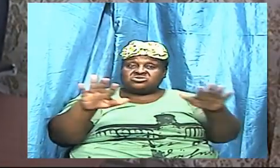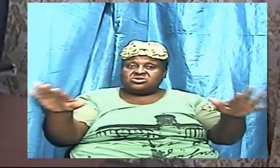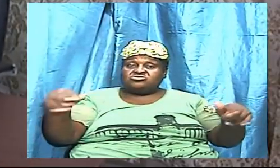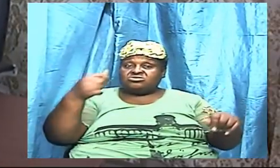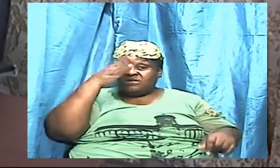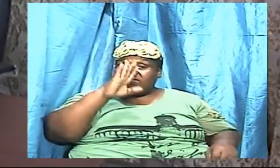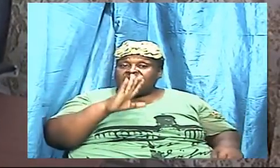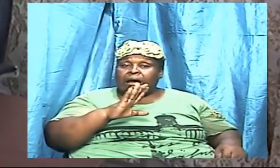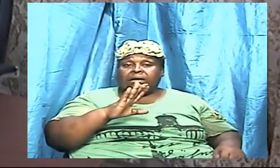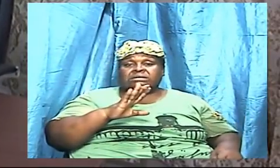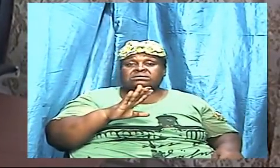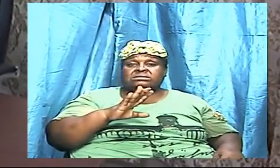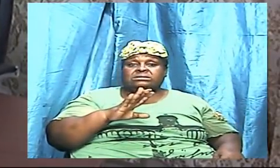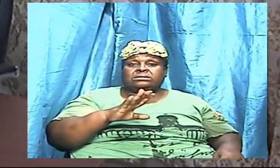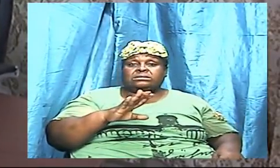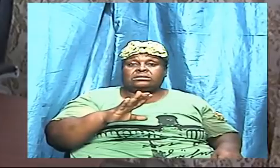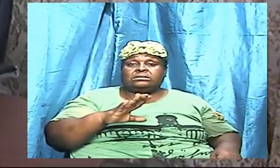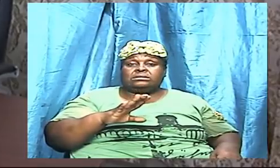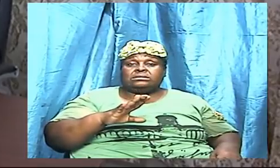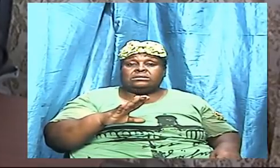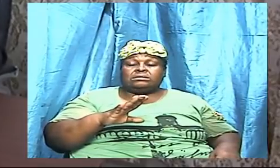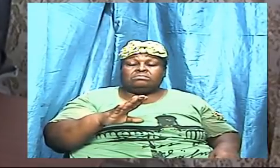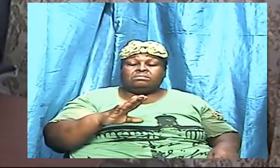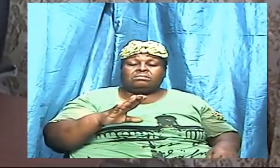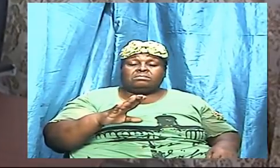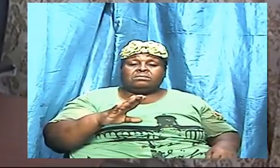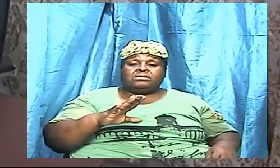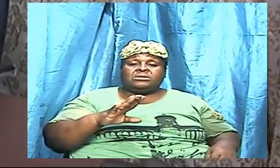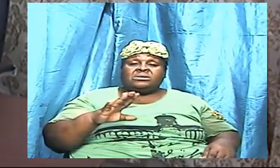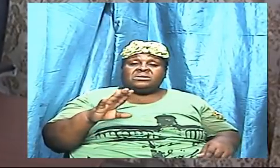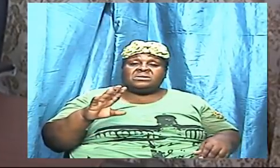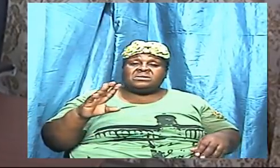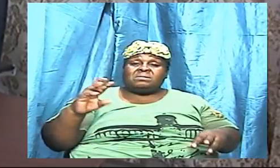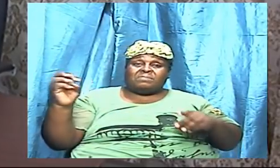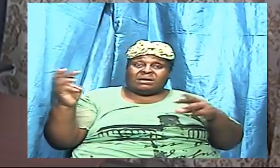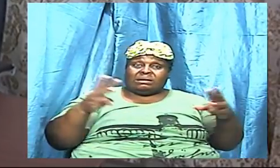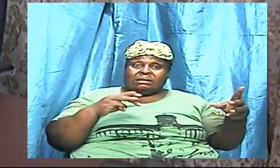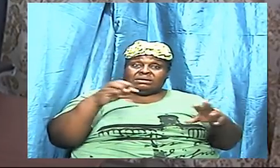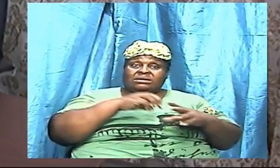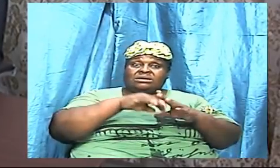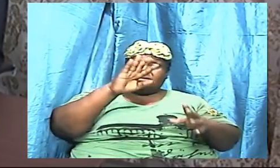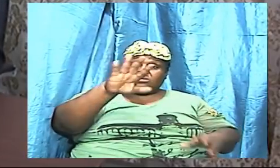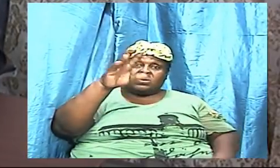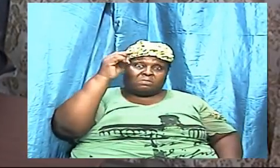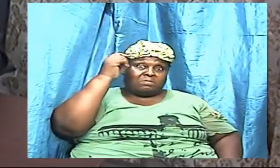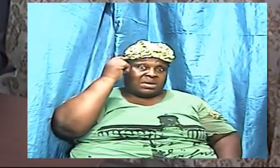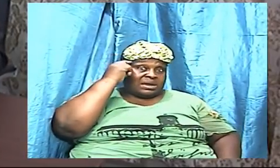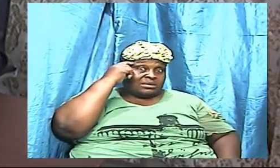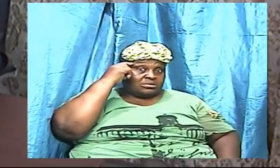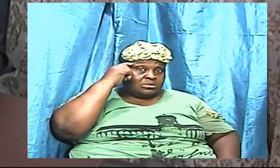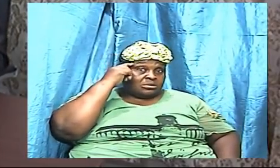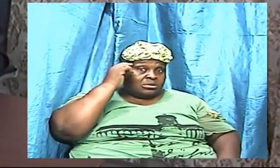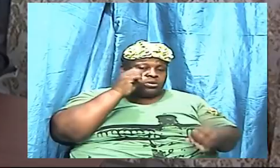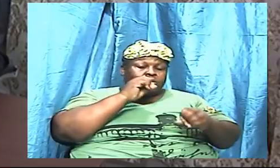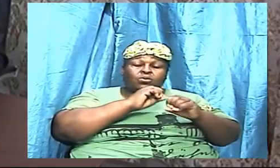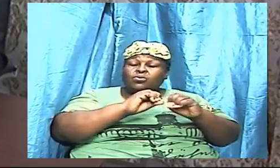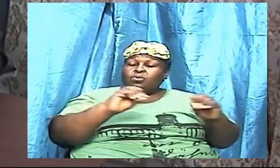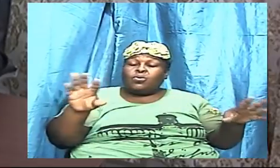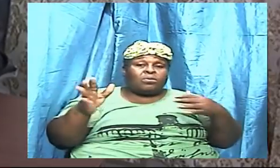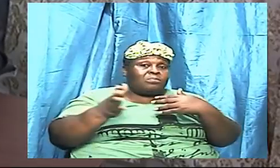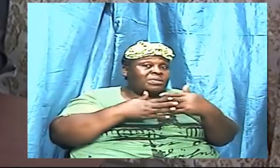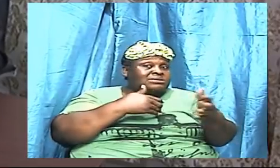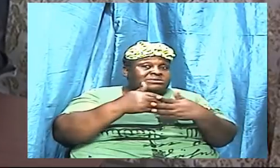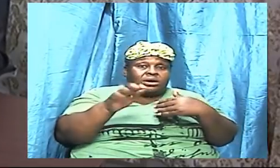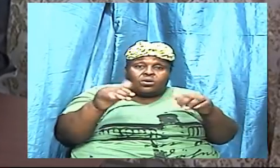God is working for you or if you have already lost the battle listen it don't matter how many years you have served